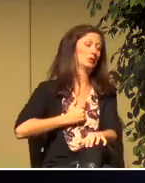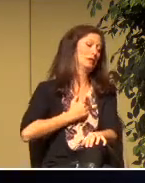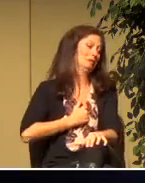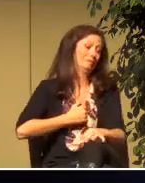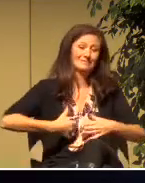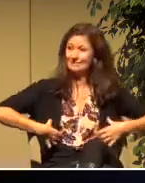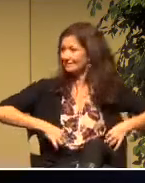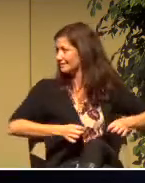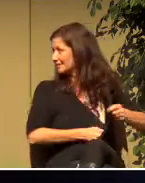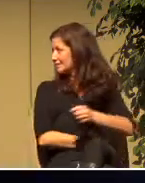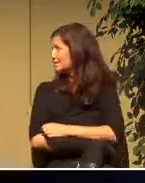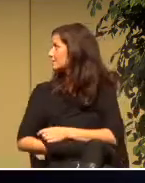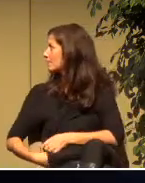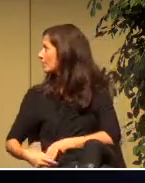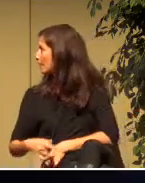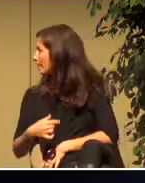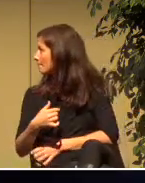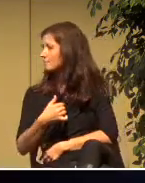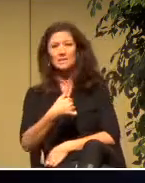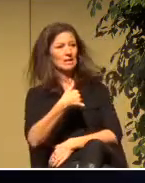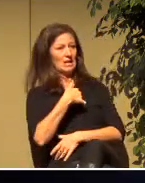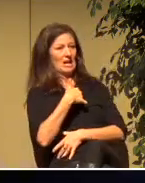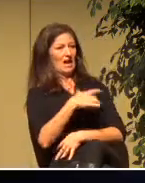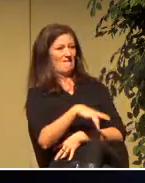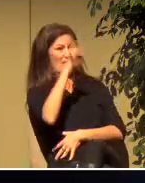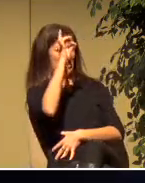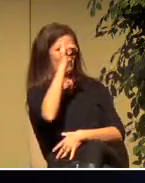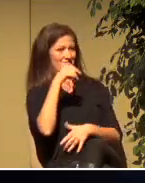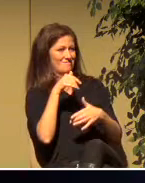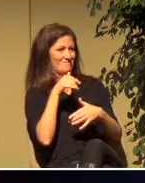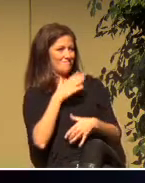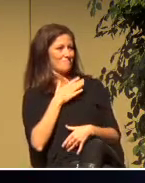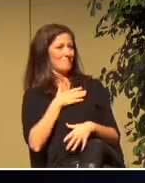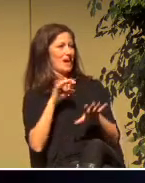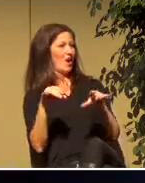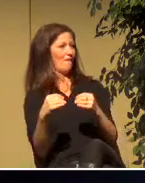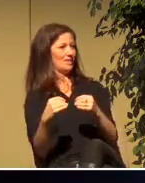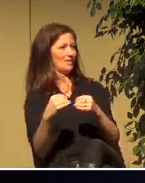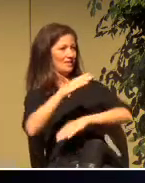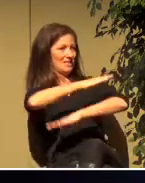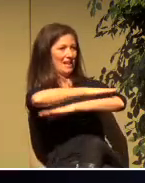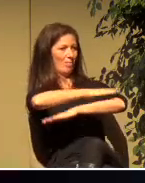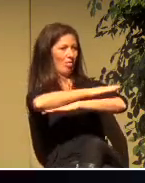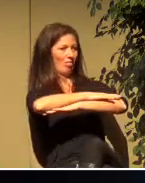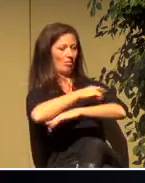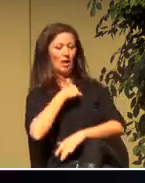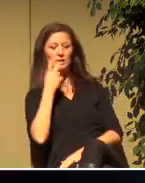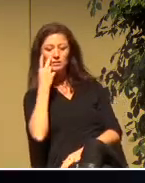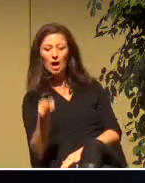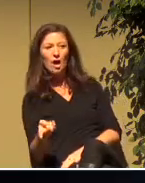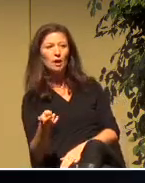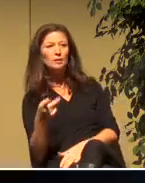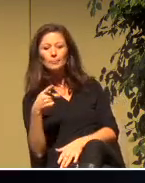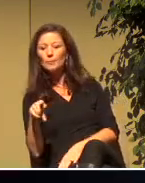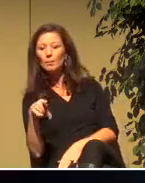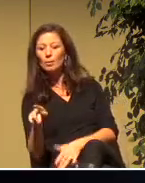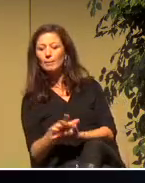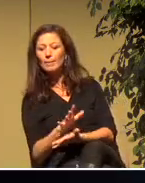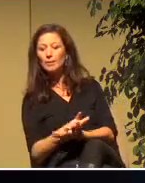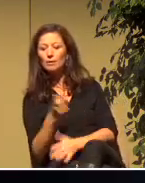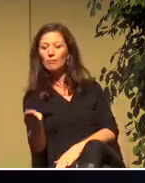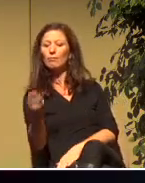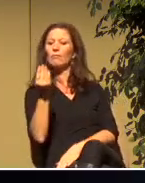here's the note that I found in my office on my desk it said you are amazing you are